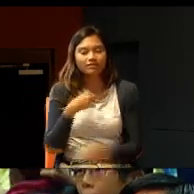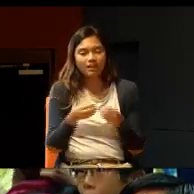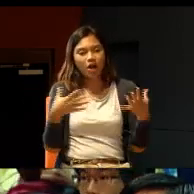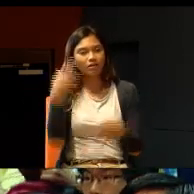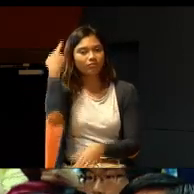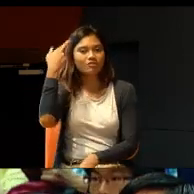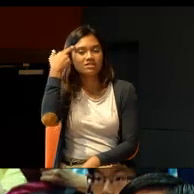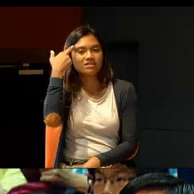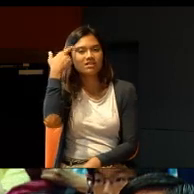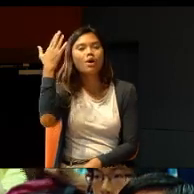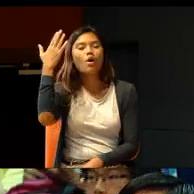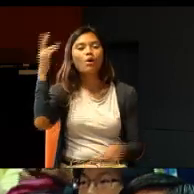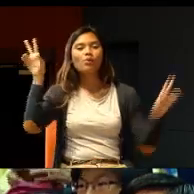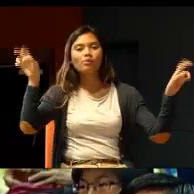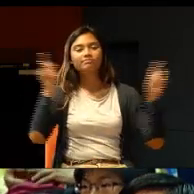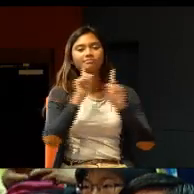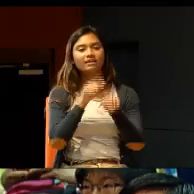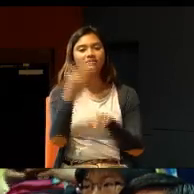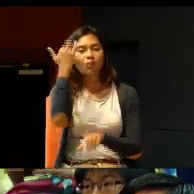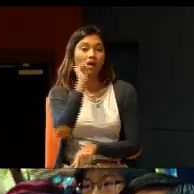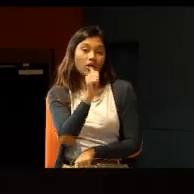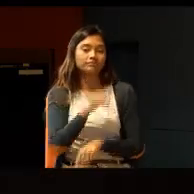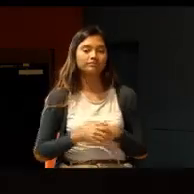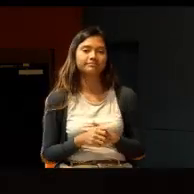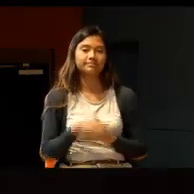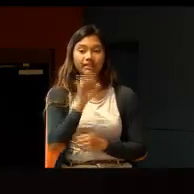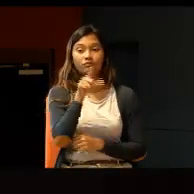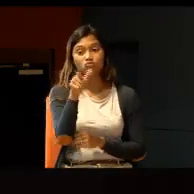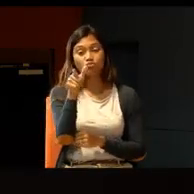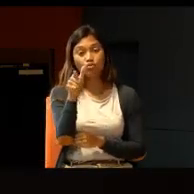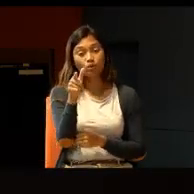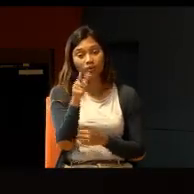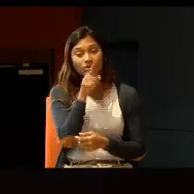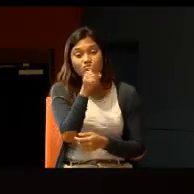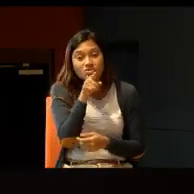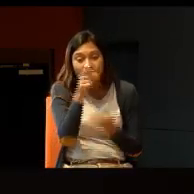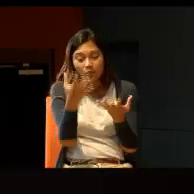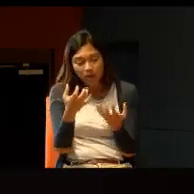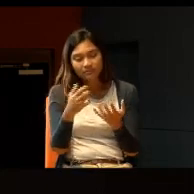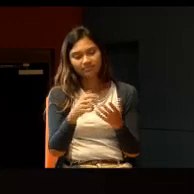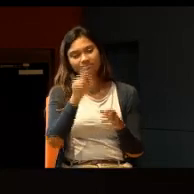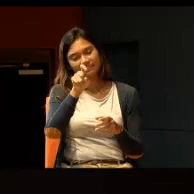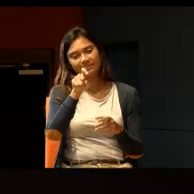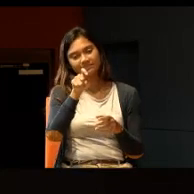But, if you really want to, then, it has come from really new. And then,